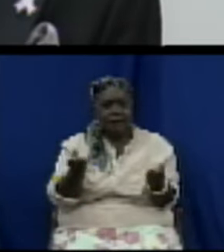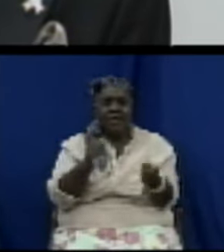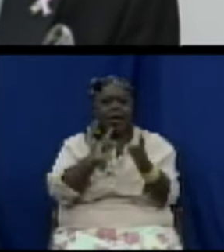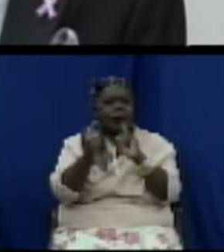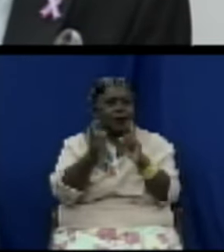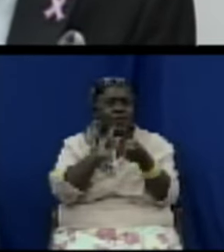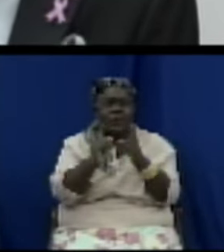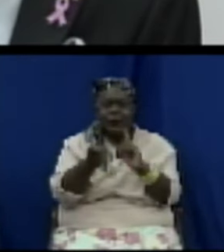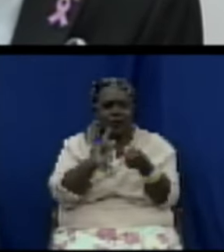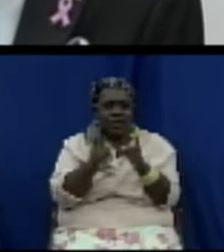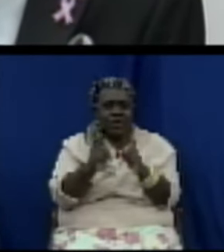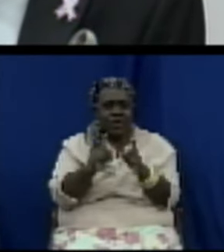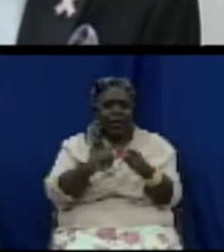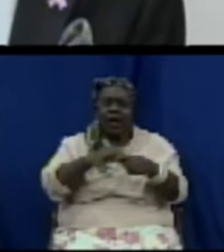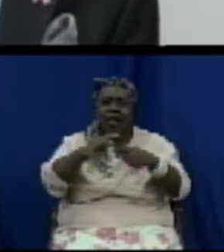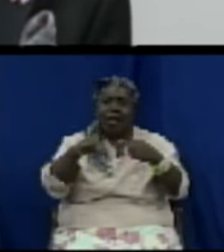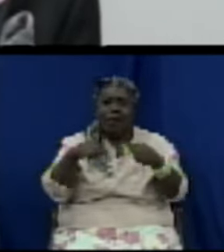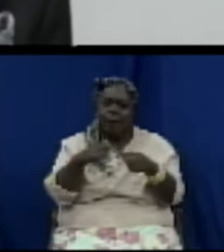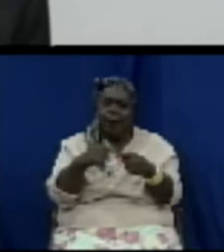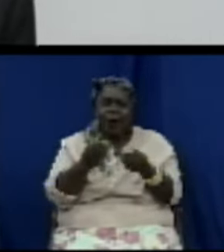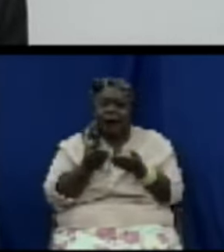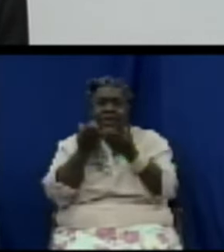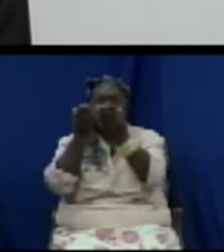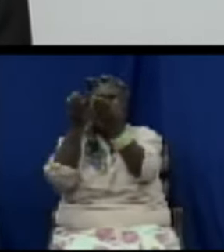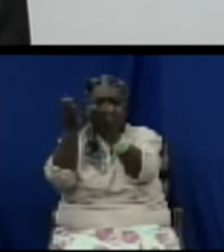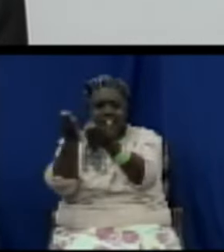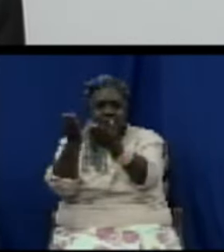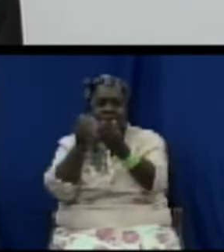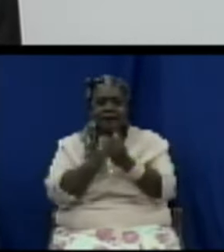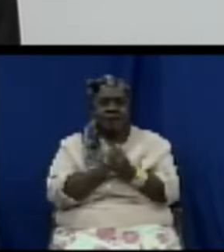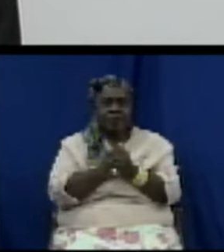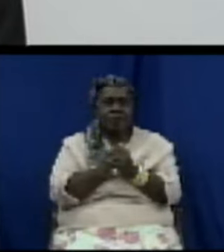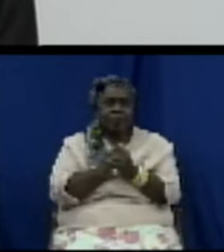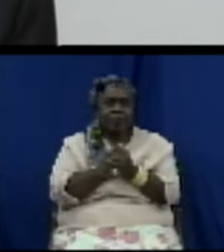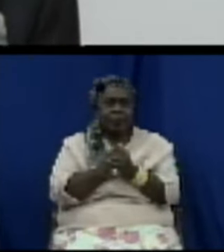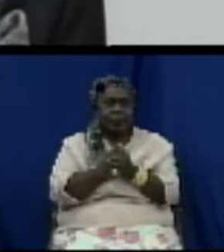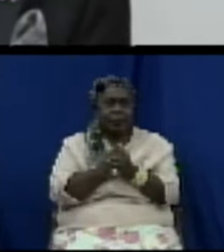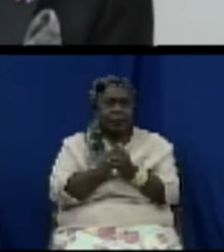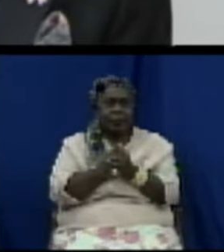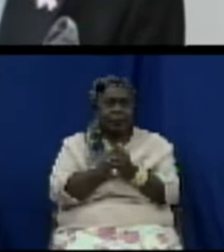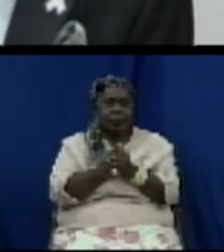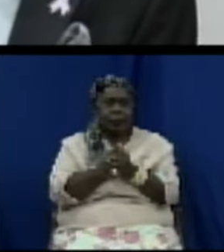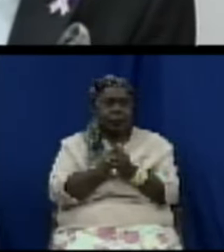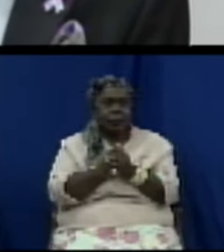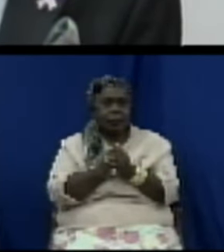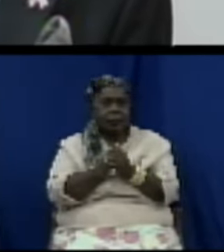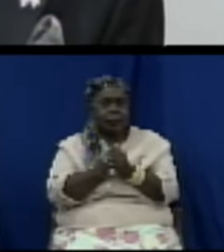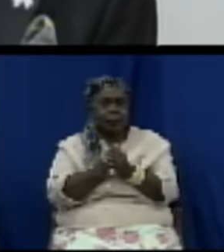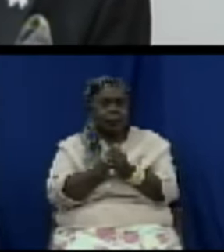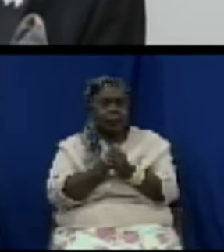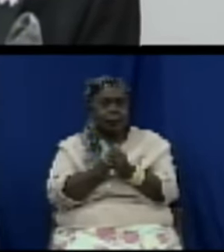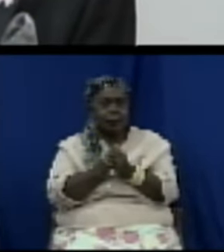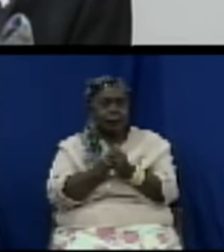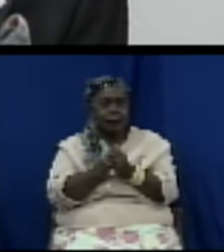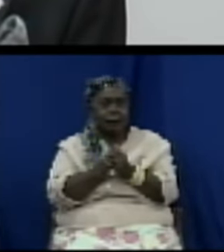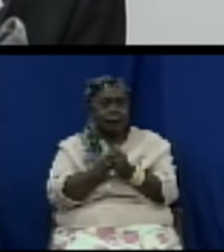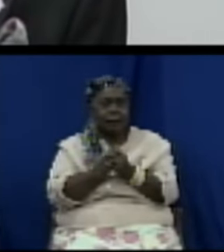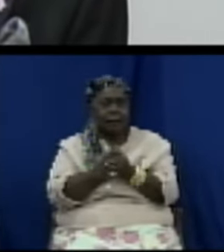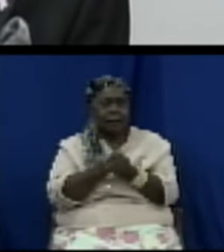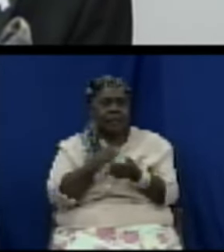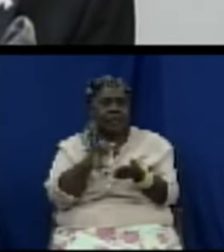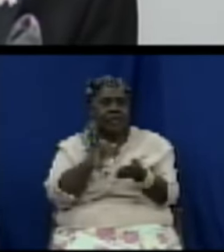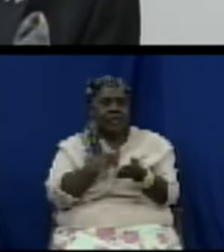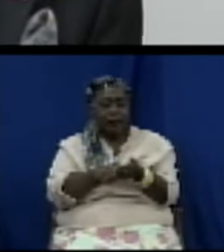the Consumer Protection Bill 2023 which is envisaged to give